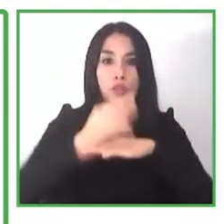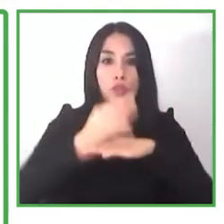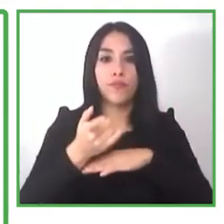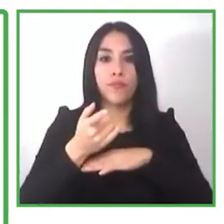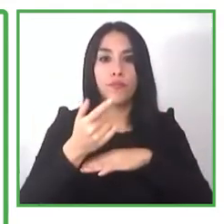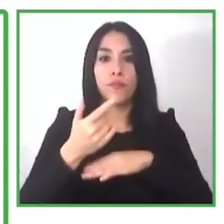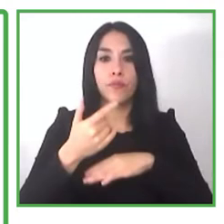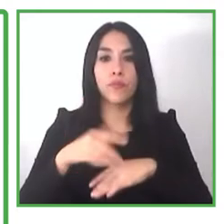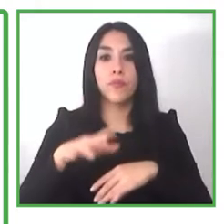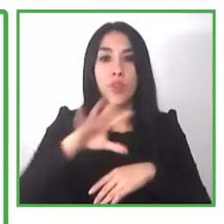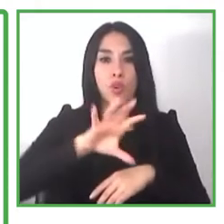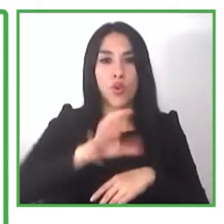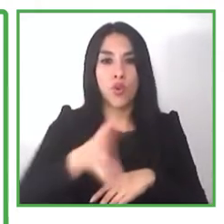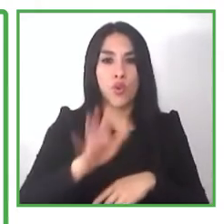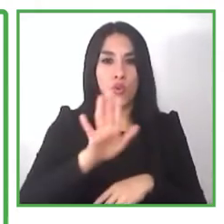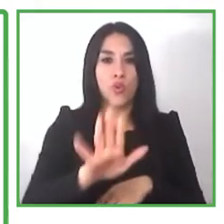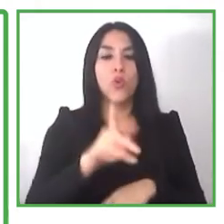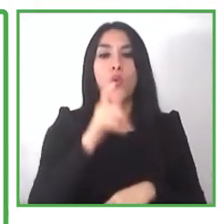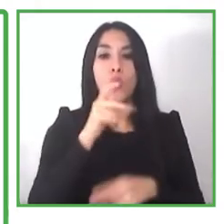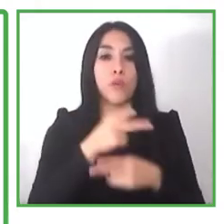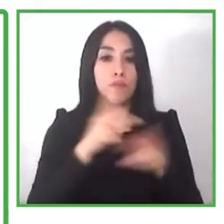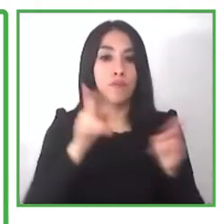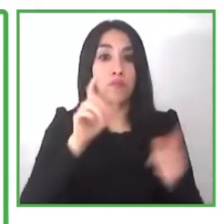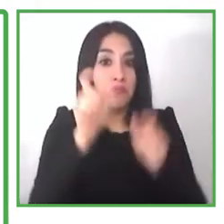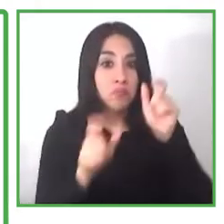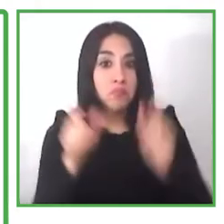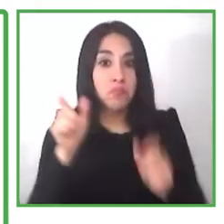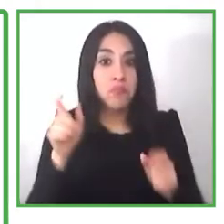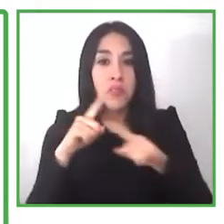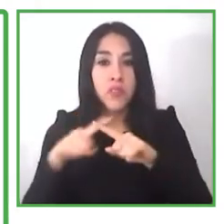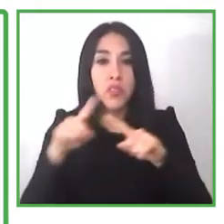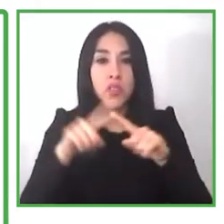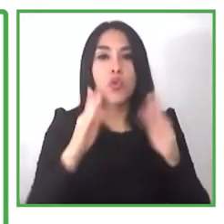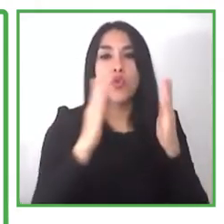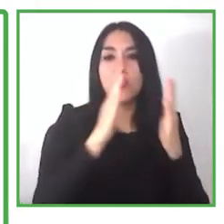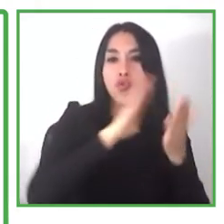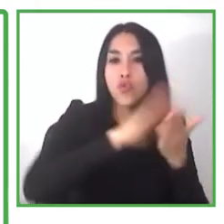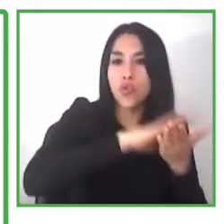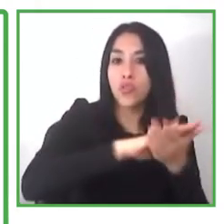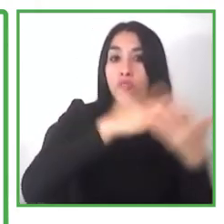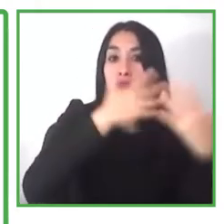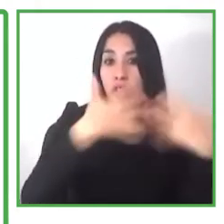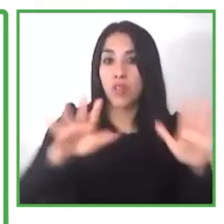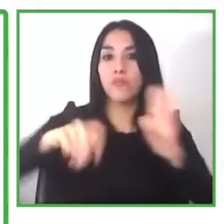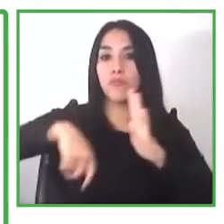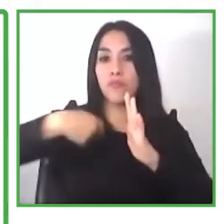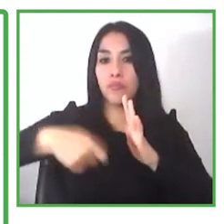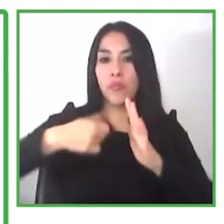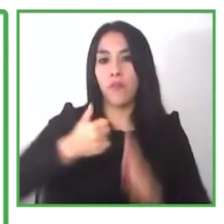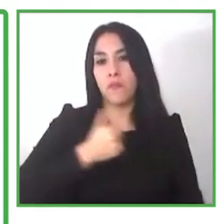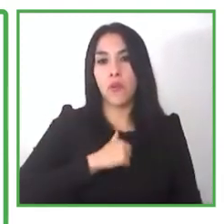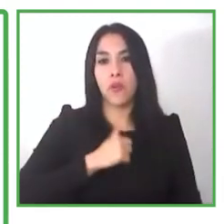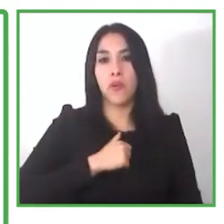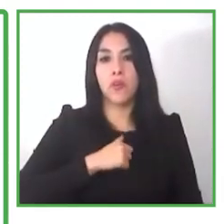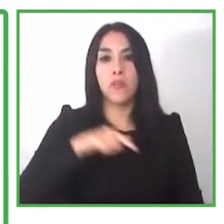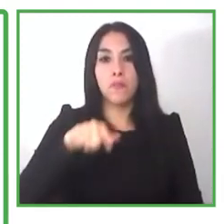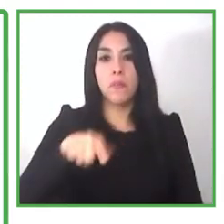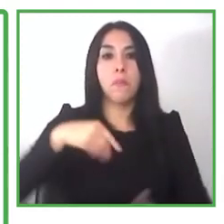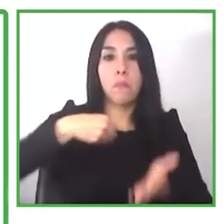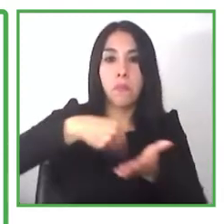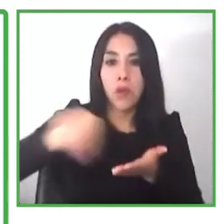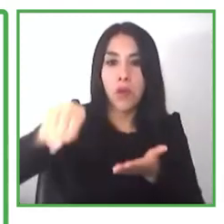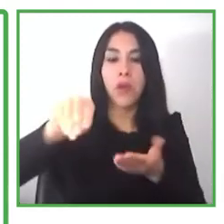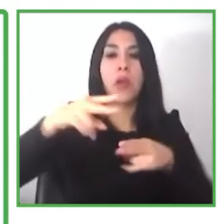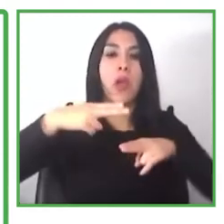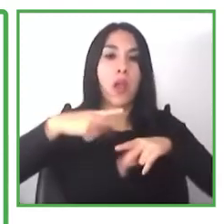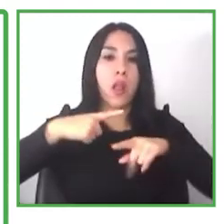the ability to pay the rent by the electricity uh um and buy their food and pay for transport to from work um